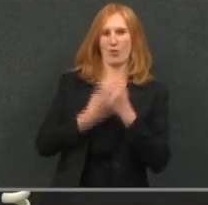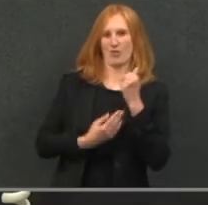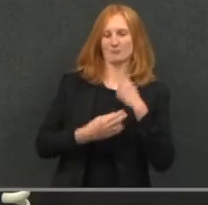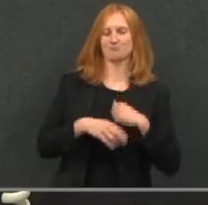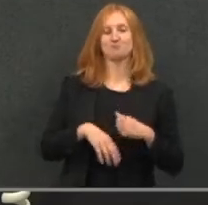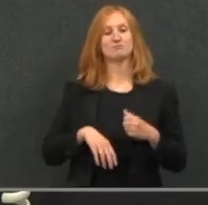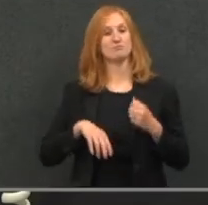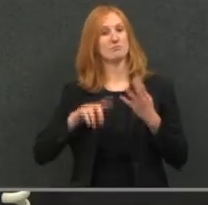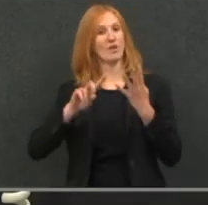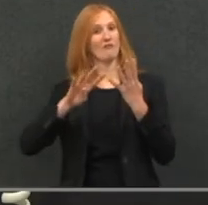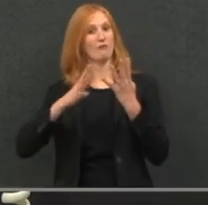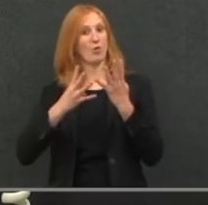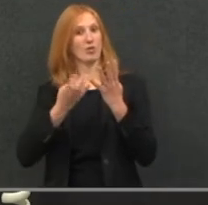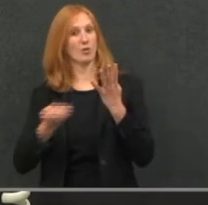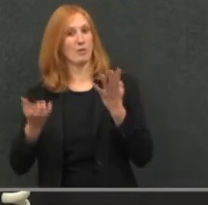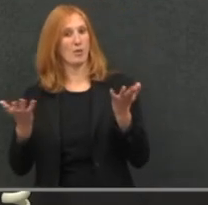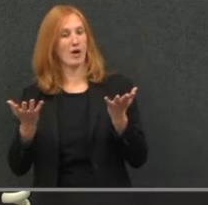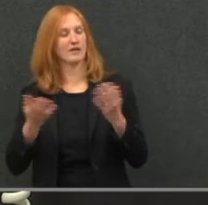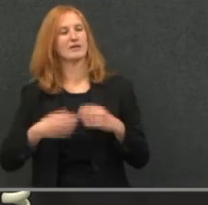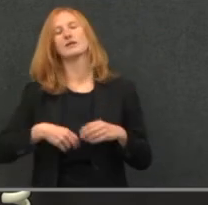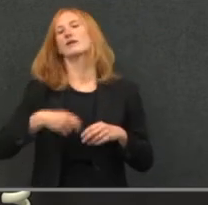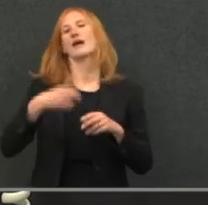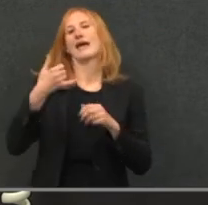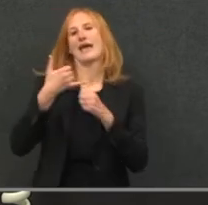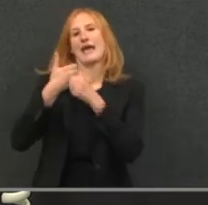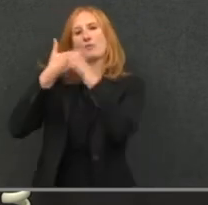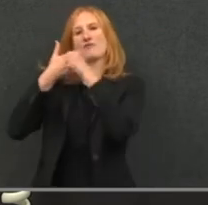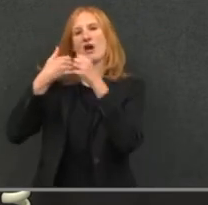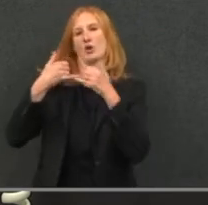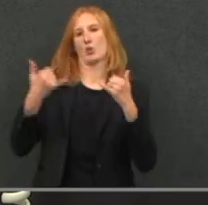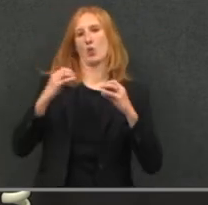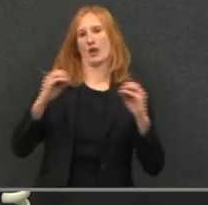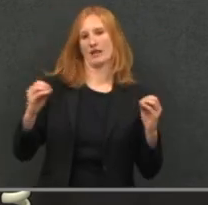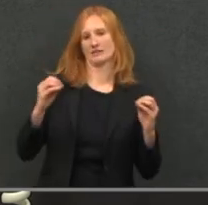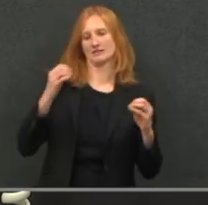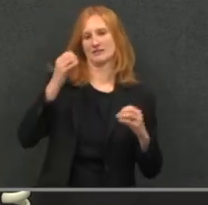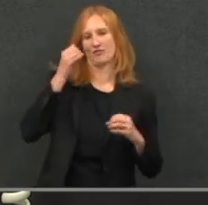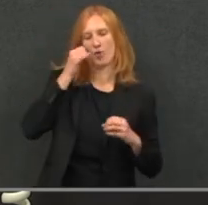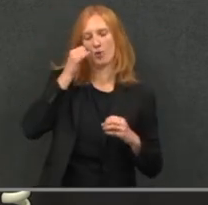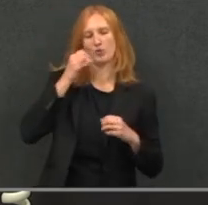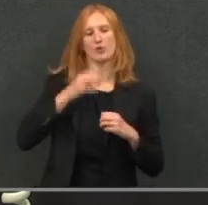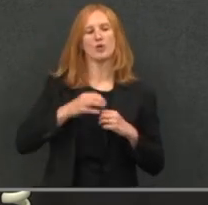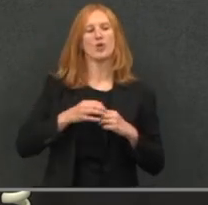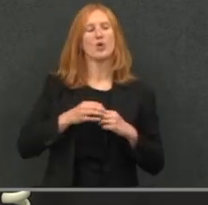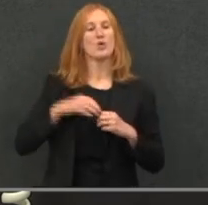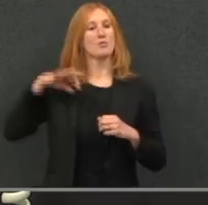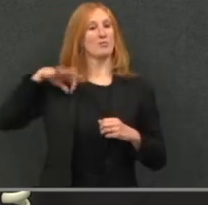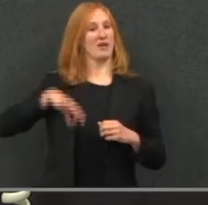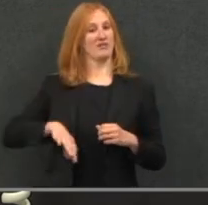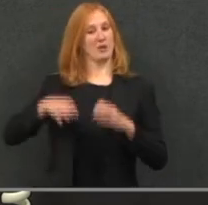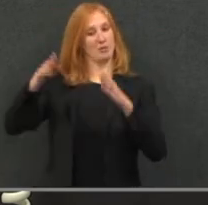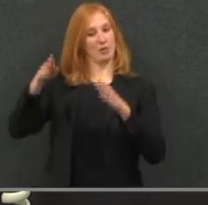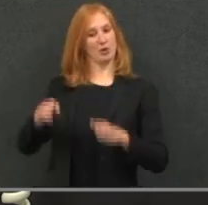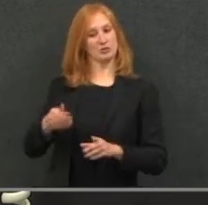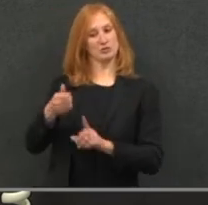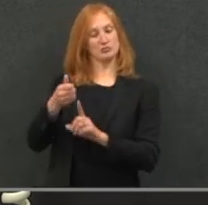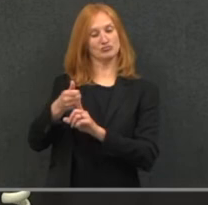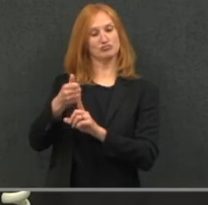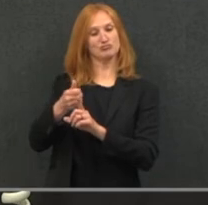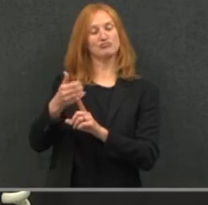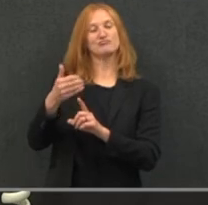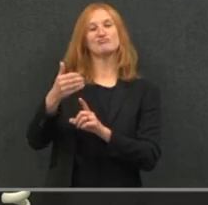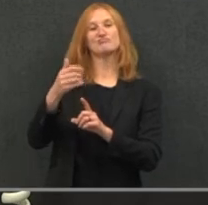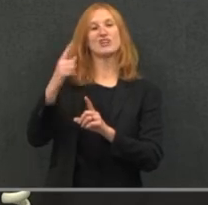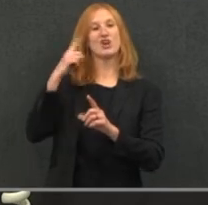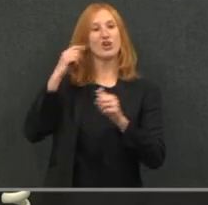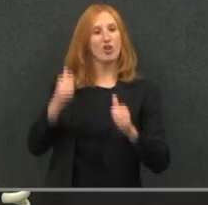fourth device back here? Yep. So, that is an amplified cordless phone and that is beneficial to individuals who would have